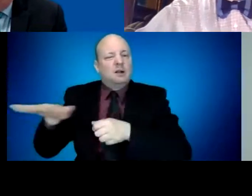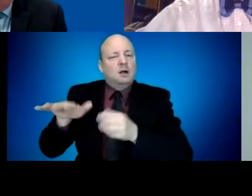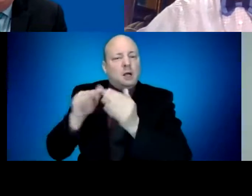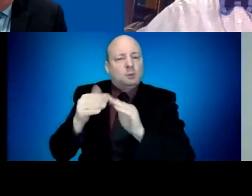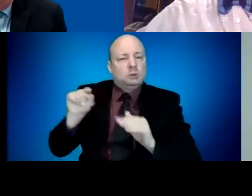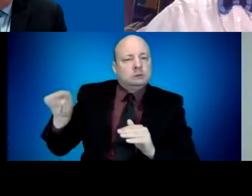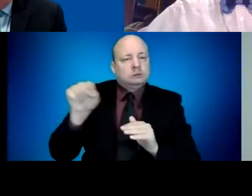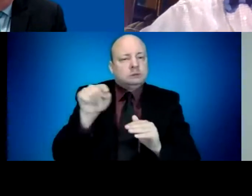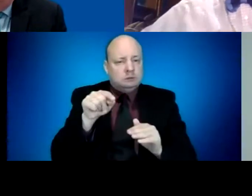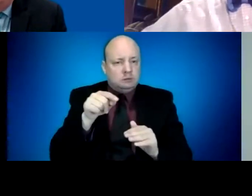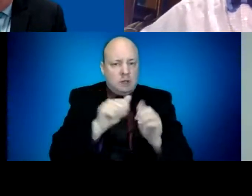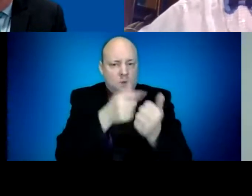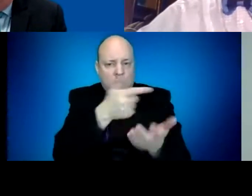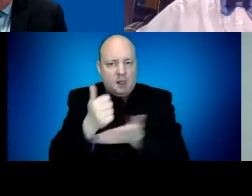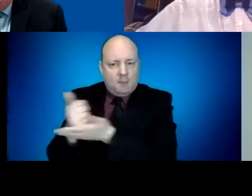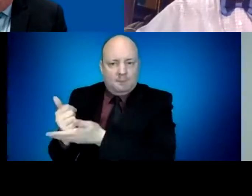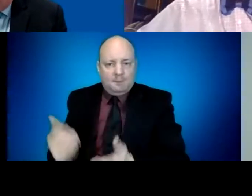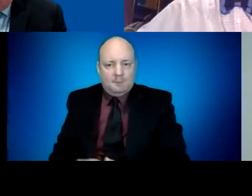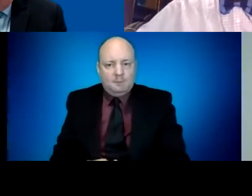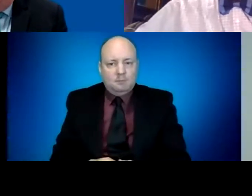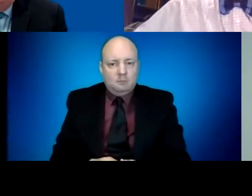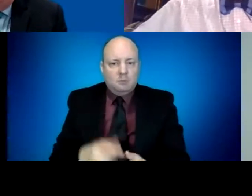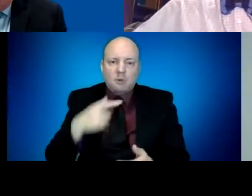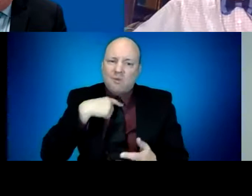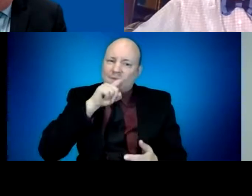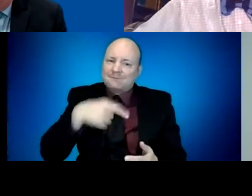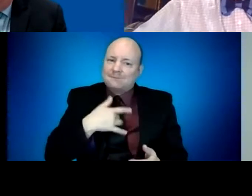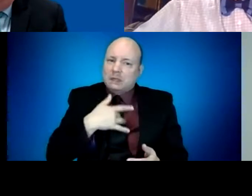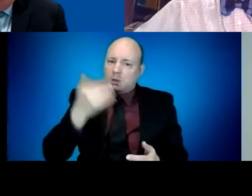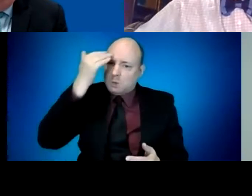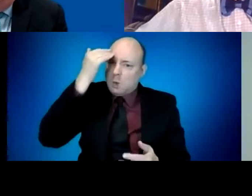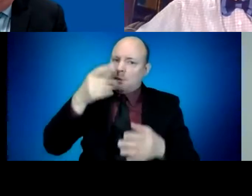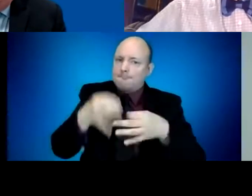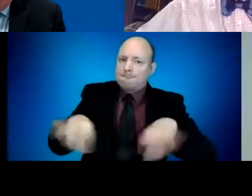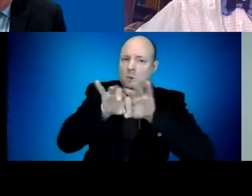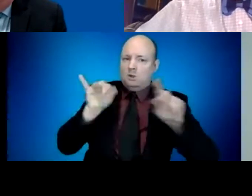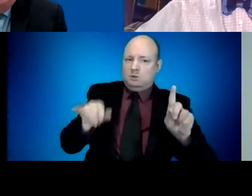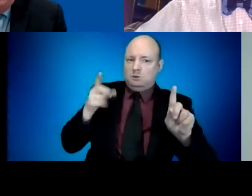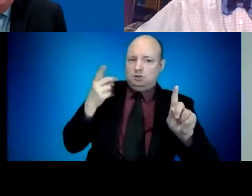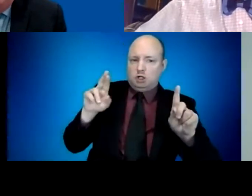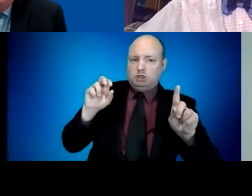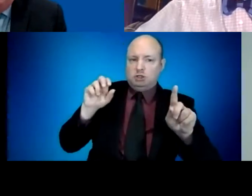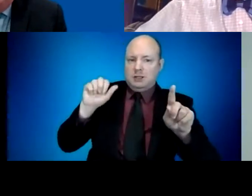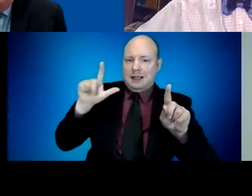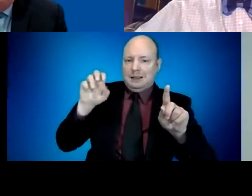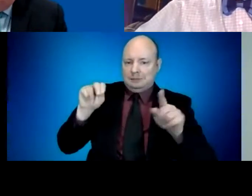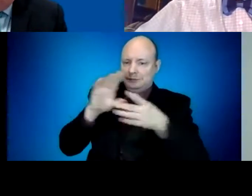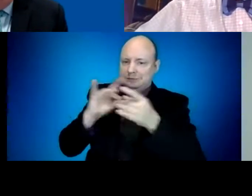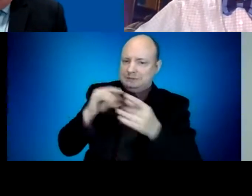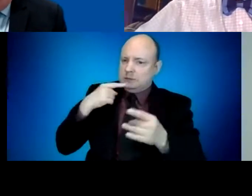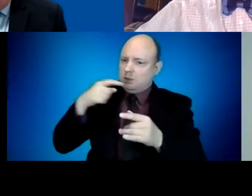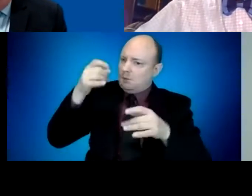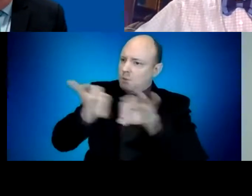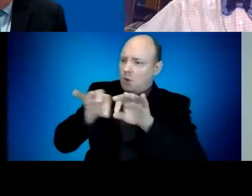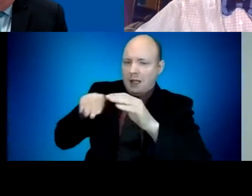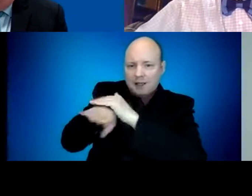similar rates, regardless of their geography, their race, ethnicity, those kinds of things, and making sure that we're